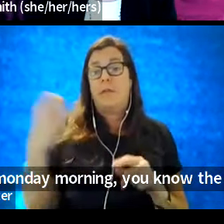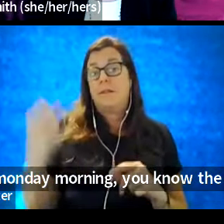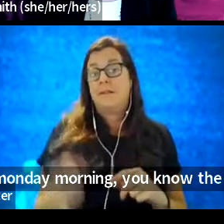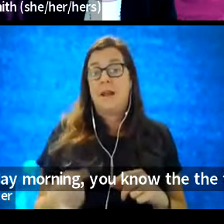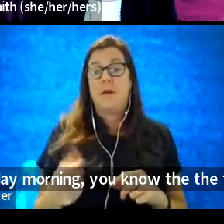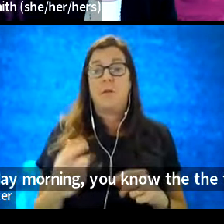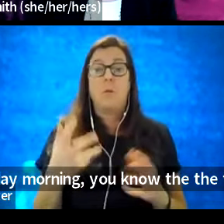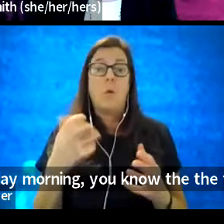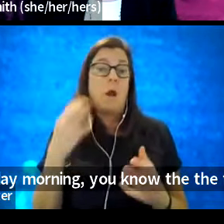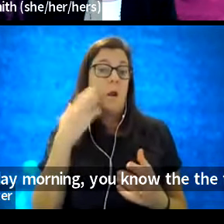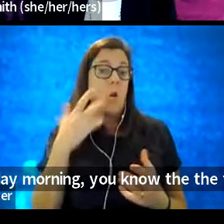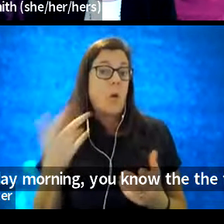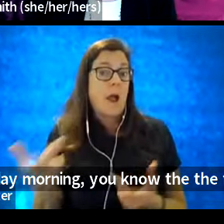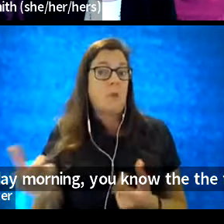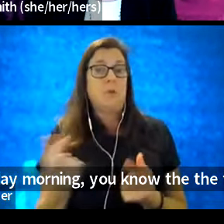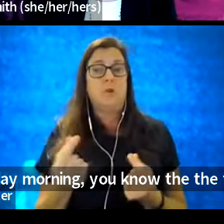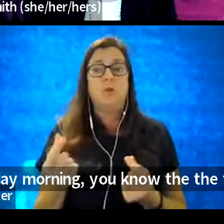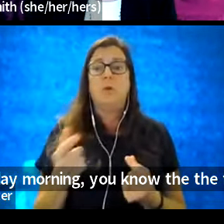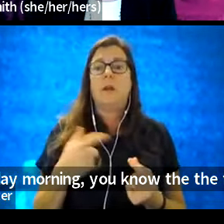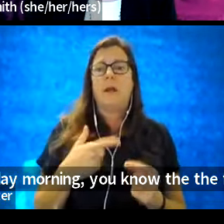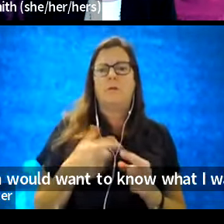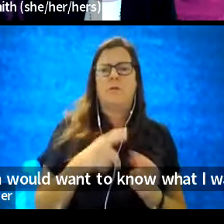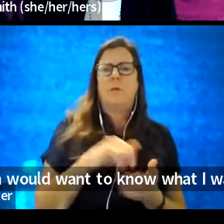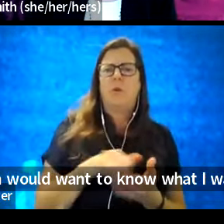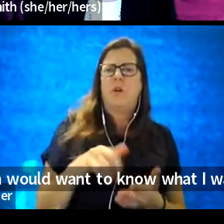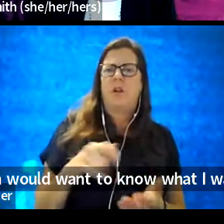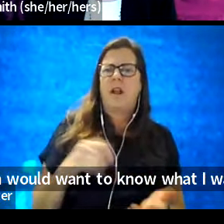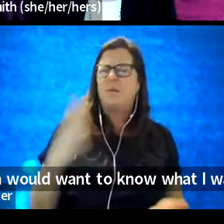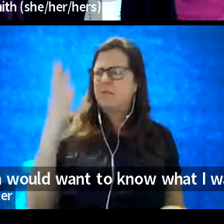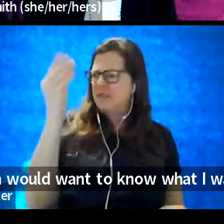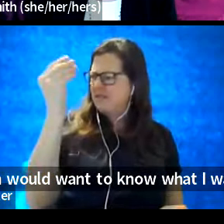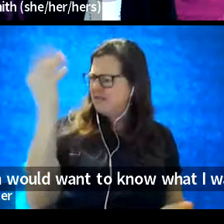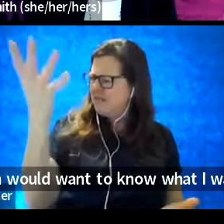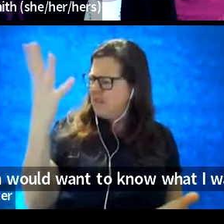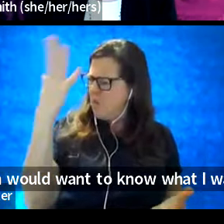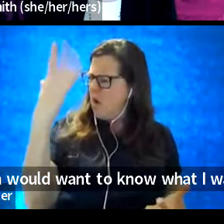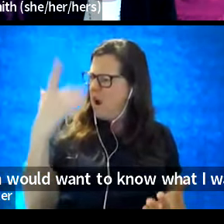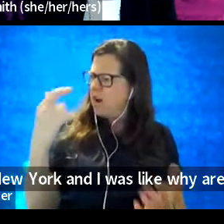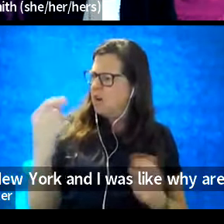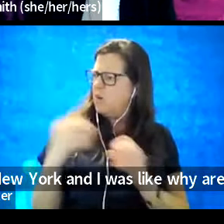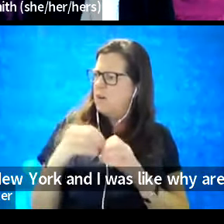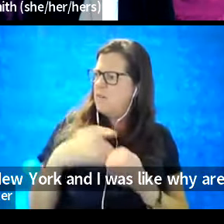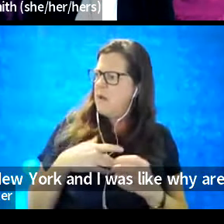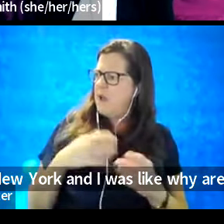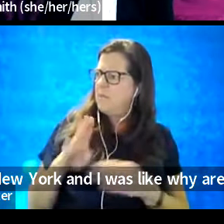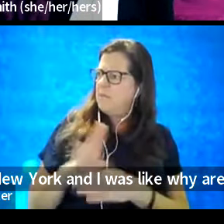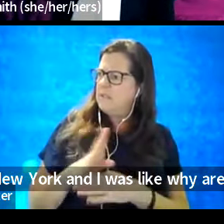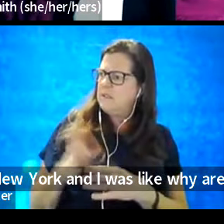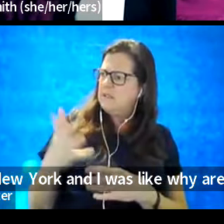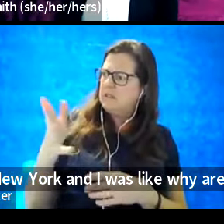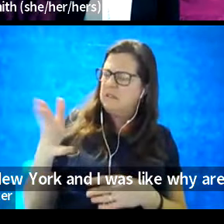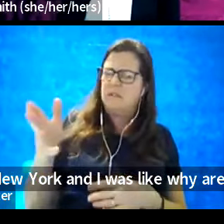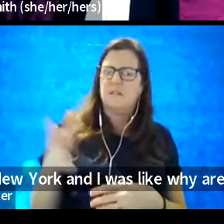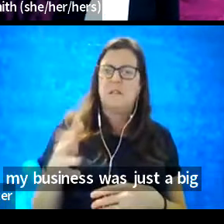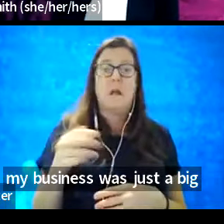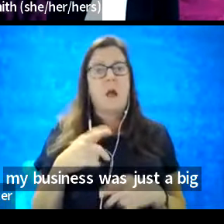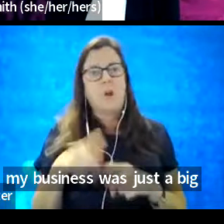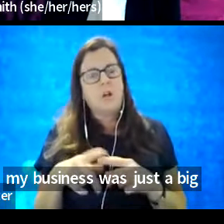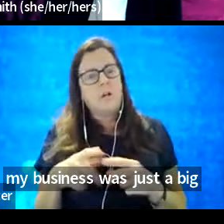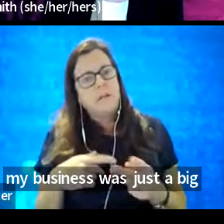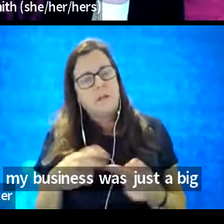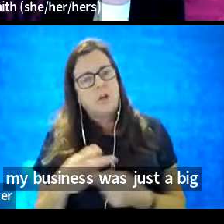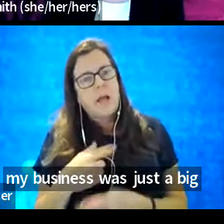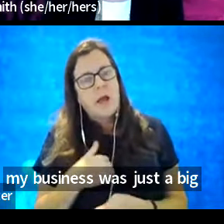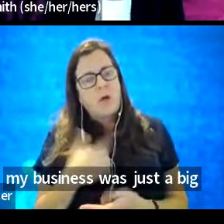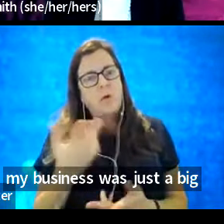want to know what I was doing. And I was from New York and I was like, why are you all in my business? It was just, I couldn't figure it out.